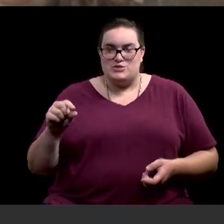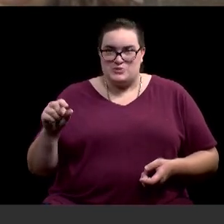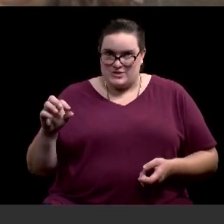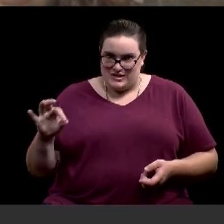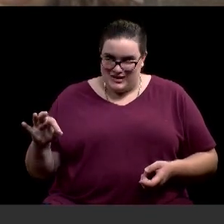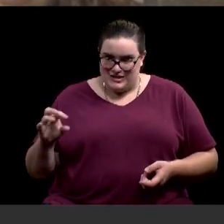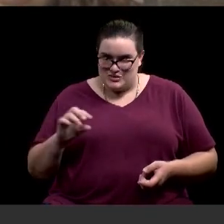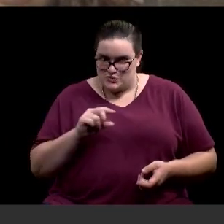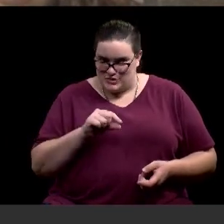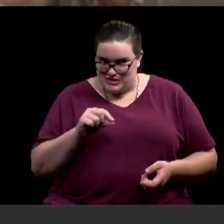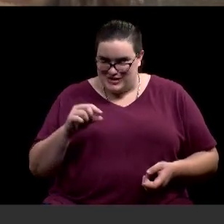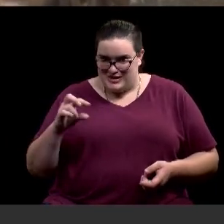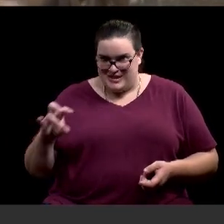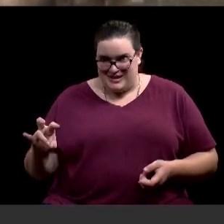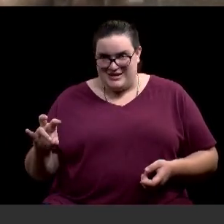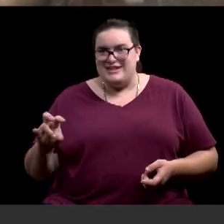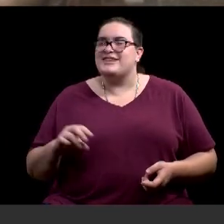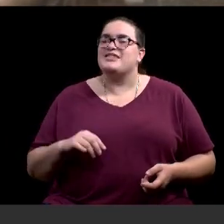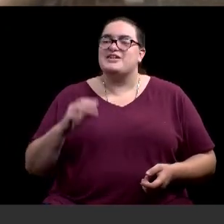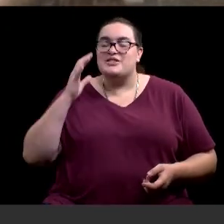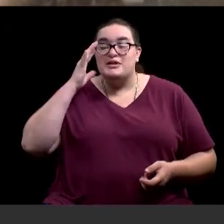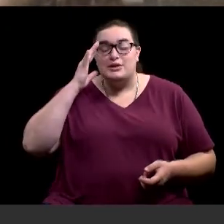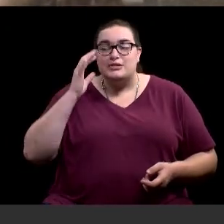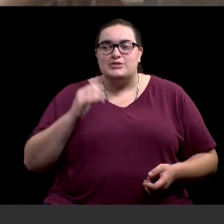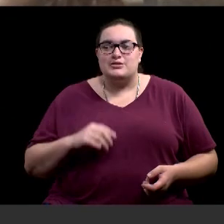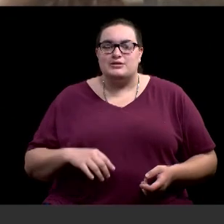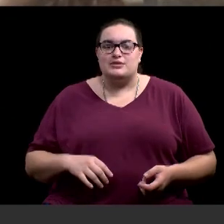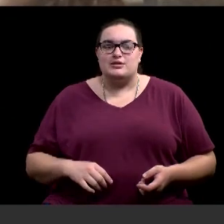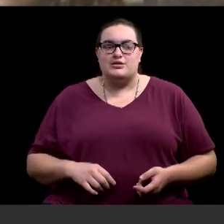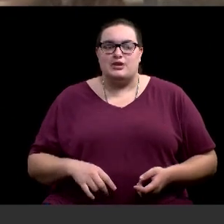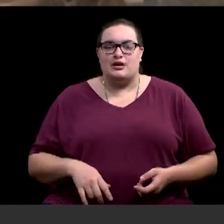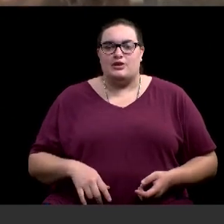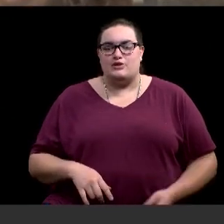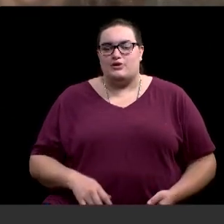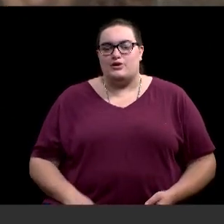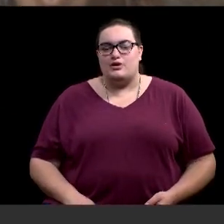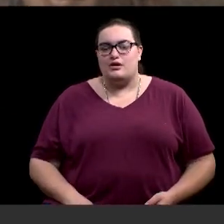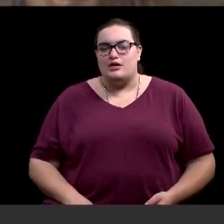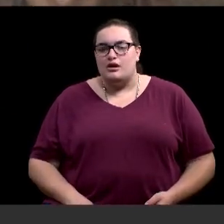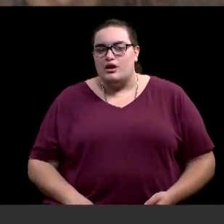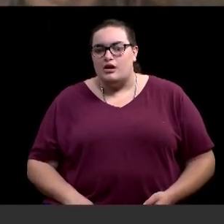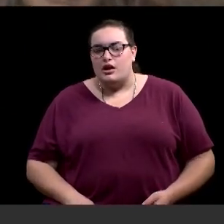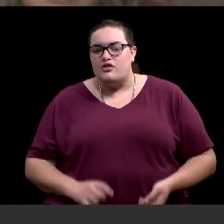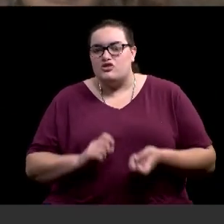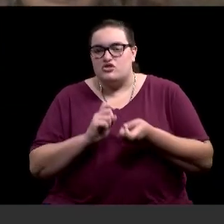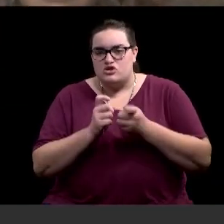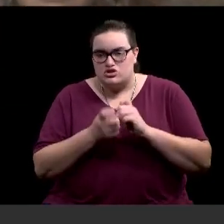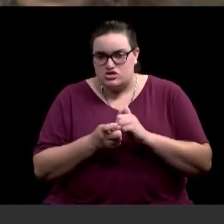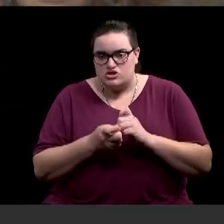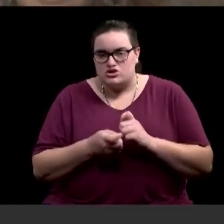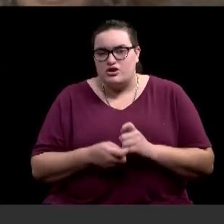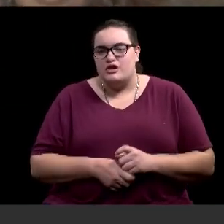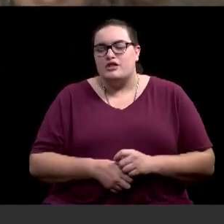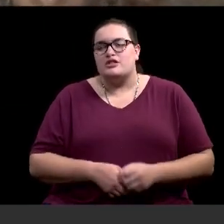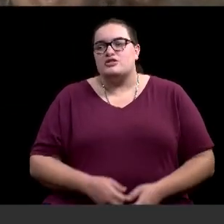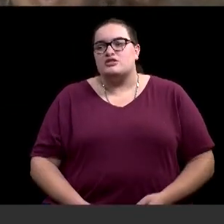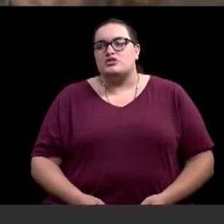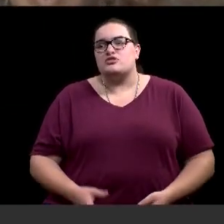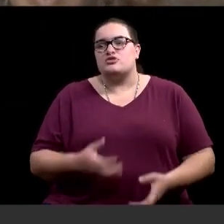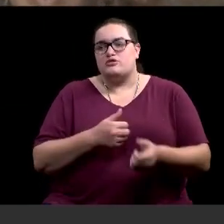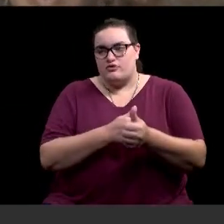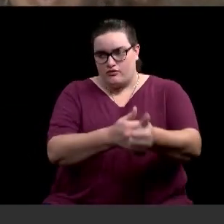Council of the City of Waco, Texas, and modifying the city order in compliance with the orders of Texas Governor Greg Abbott for phased reopening of businesses.